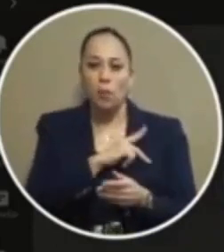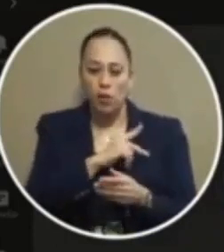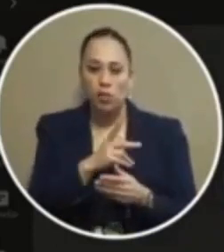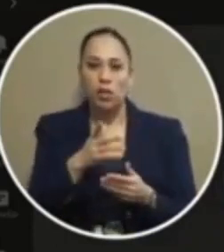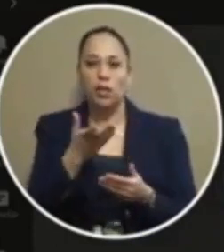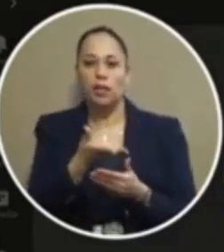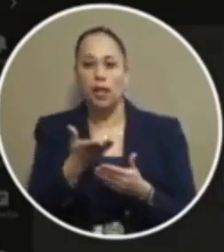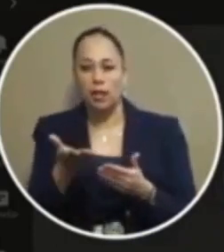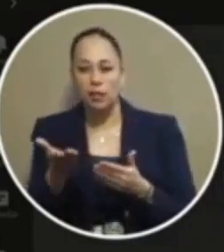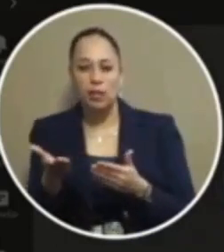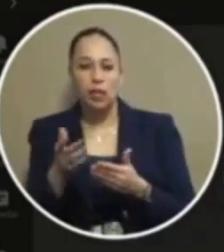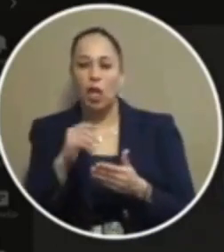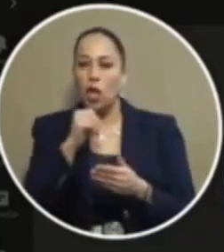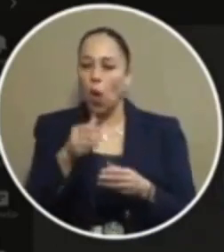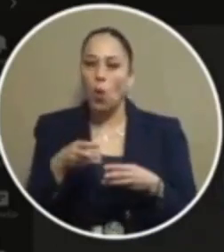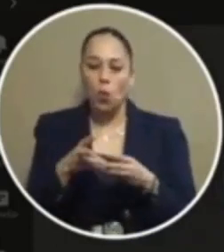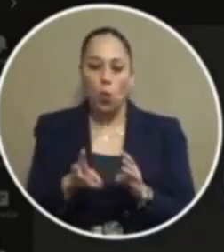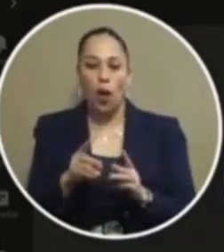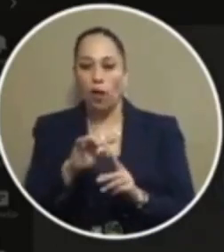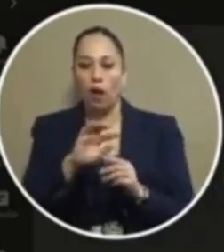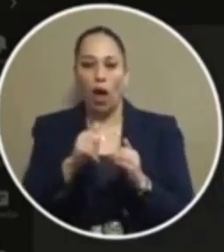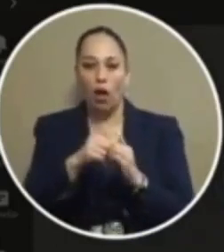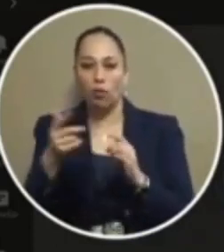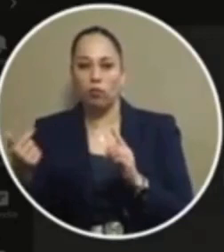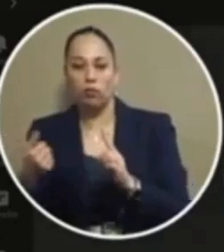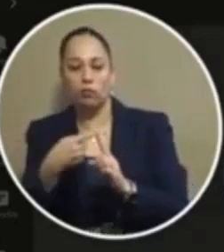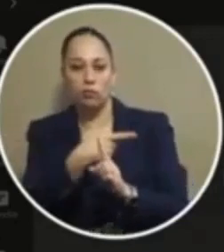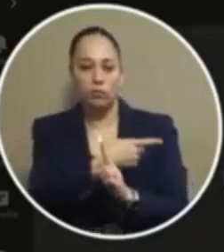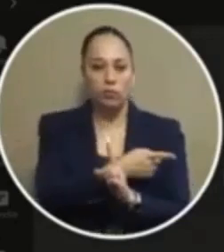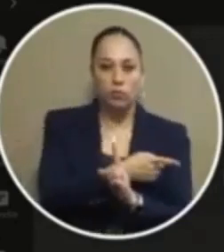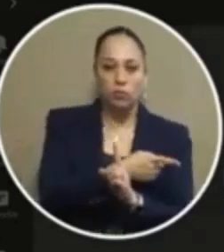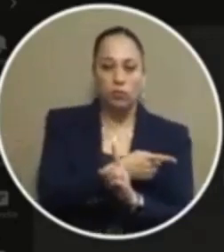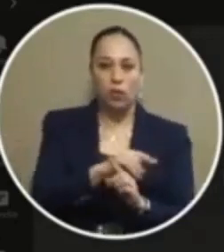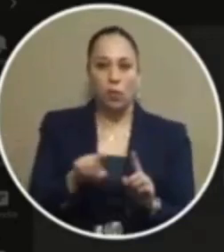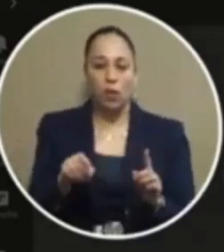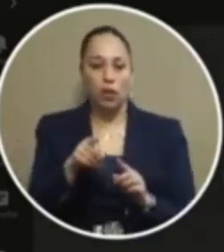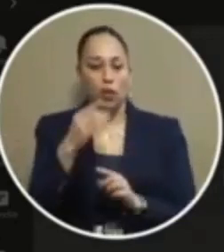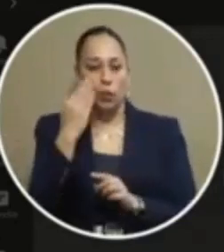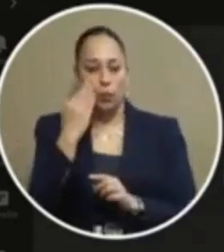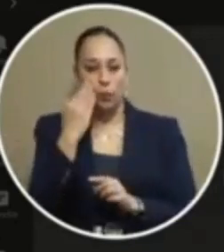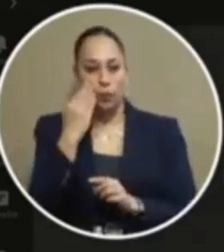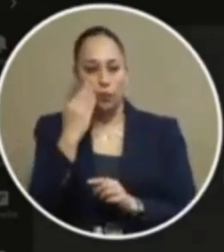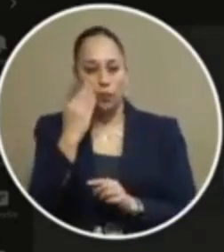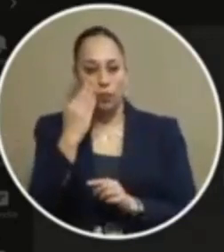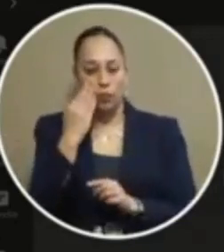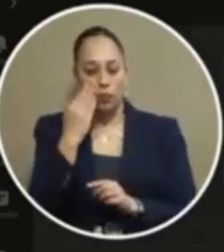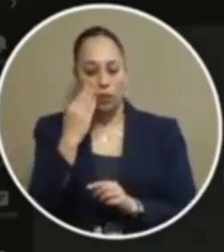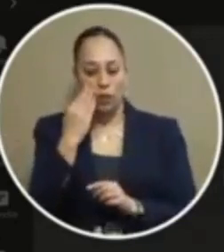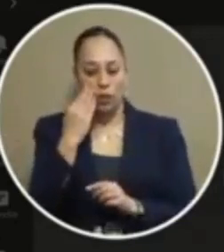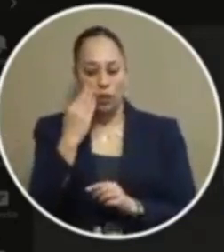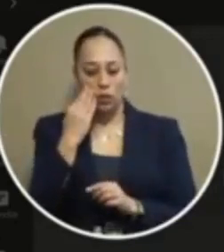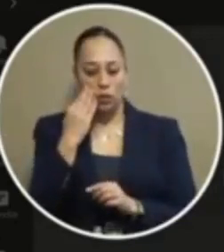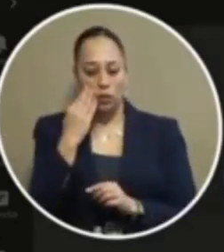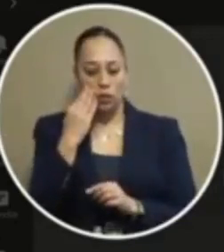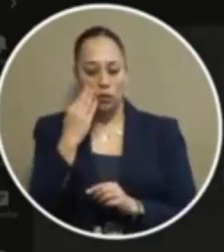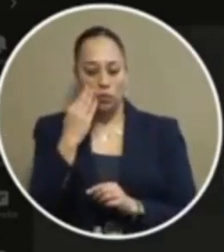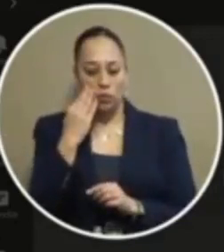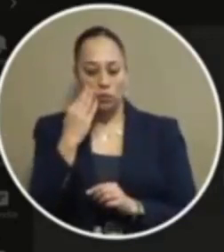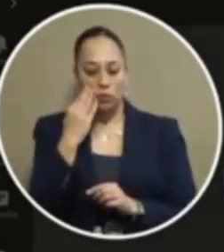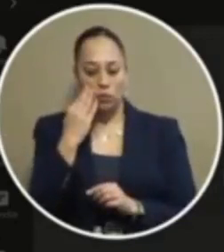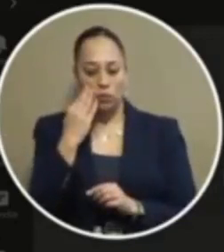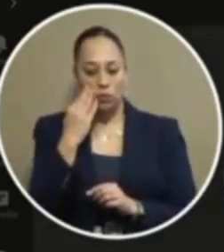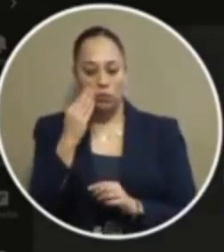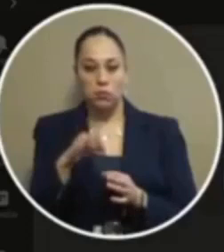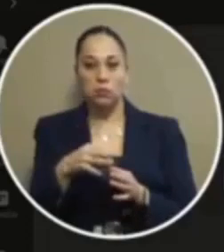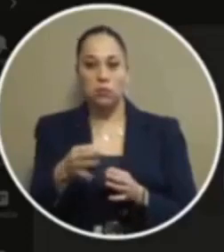some sort of tax benefit there's no way around that um you know it's the